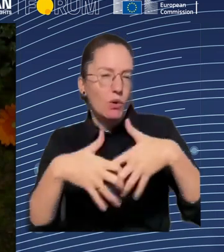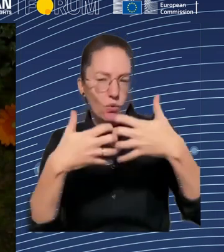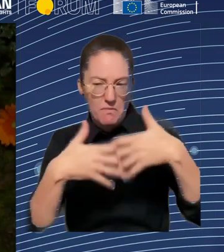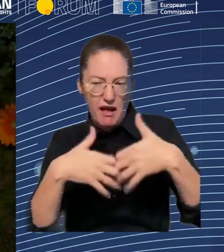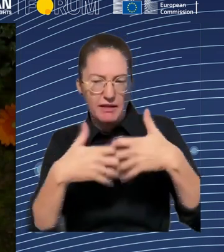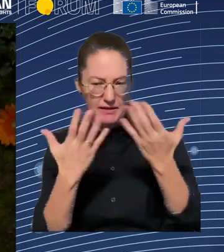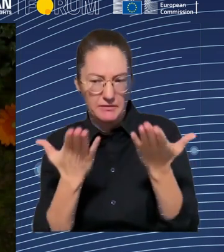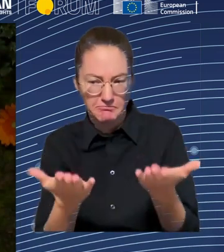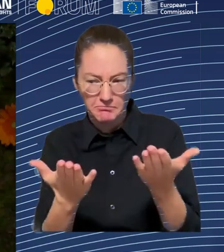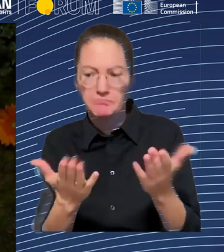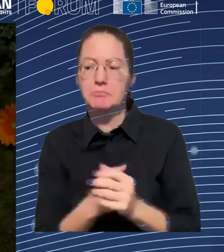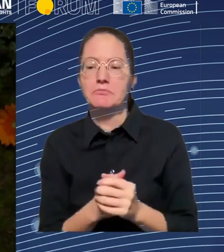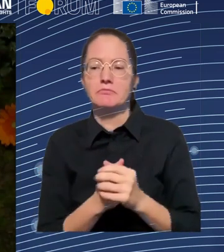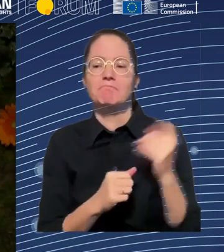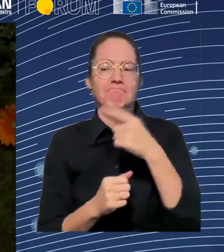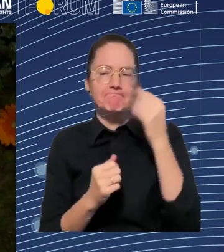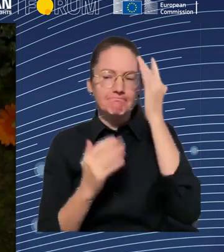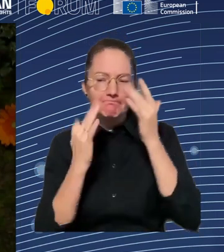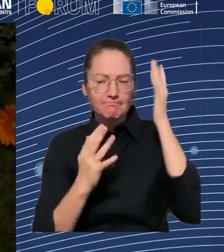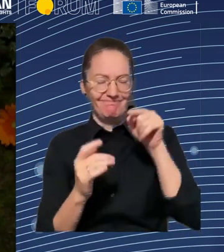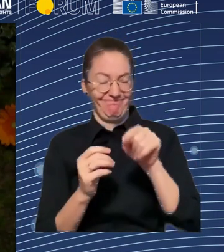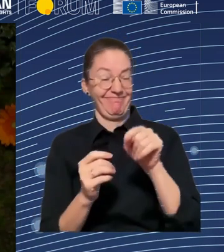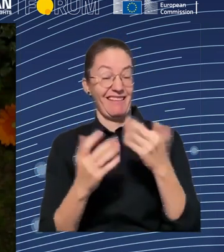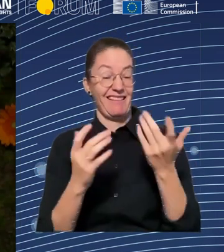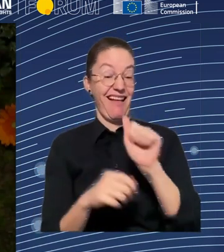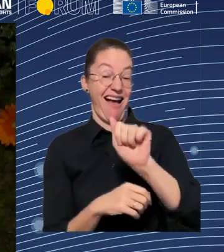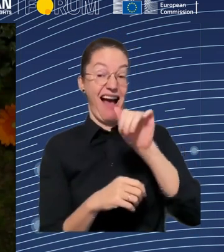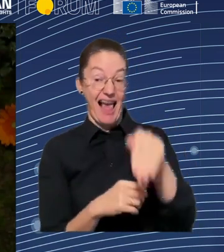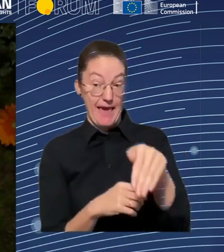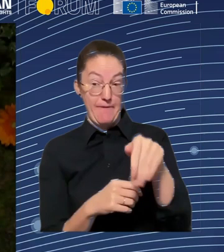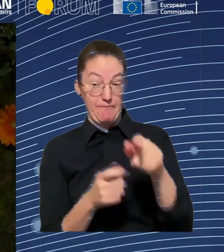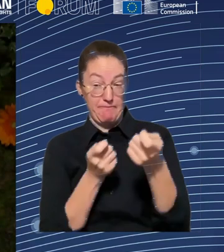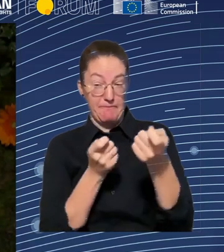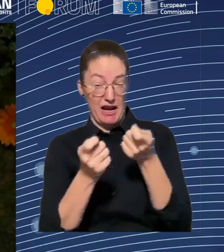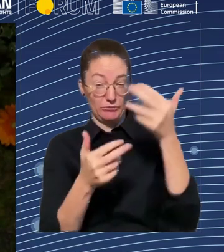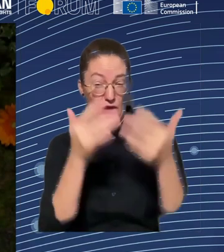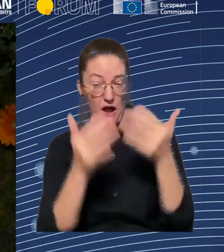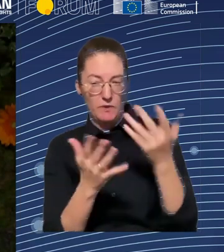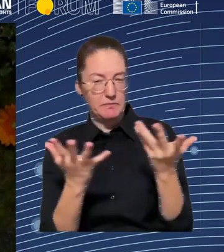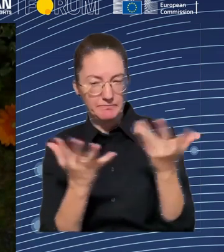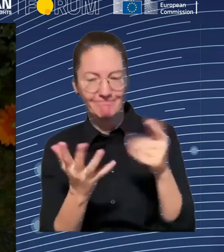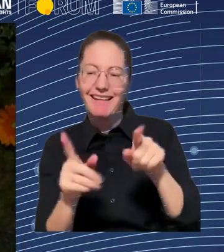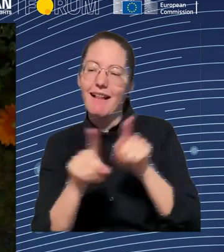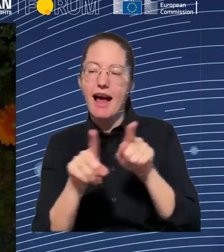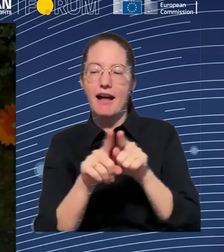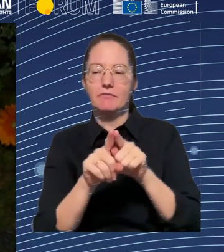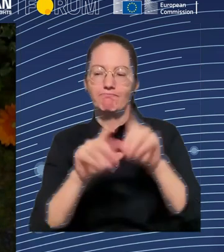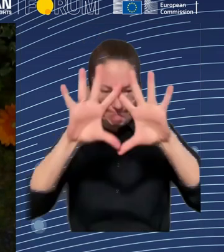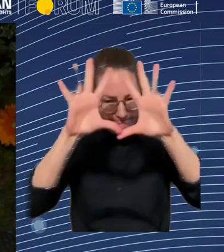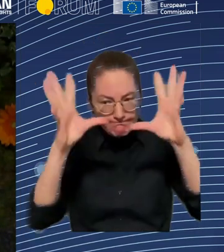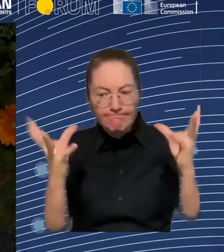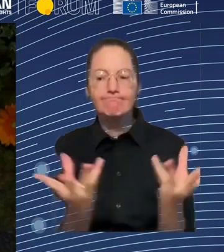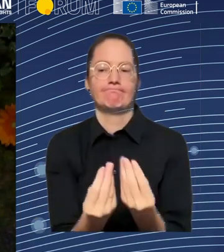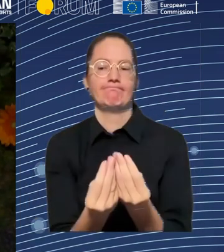those functions. Now, it's important that we don't get too stuck in the actual definitions, but the technology is very fast-moving. Sometimes, you know,